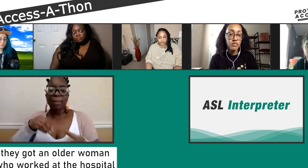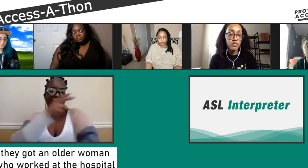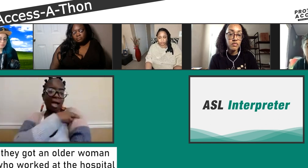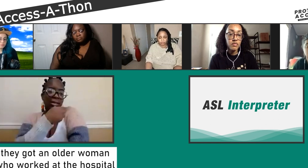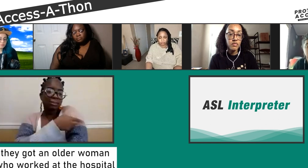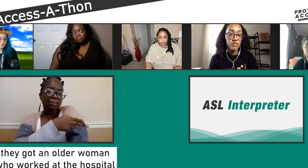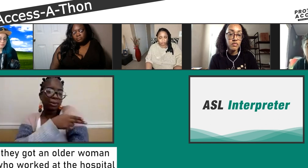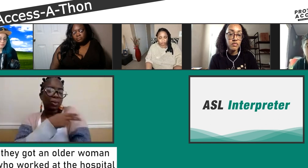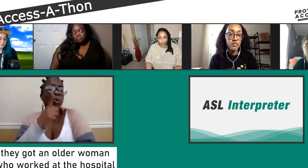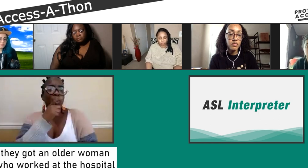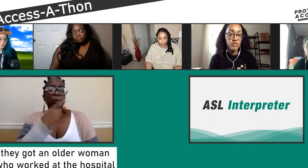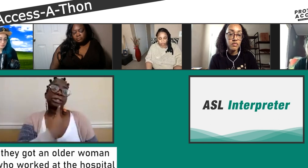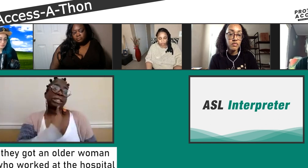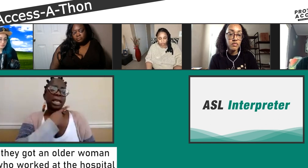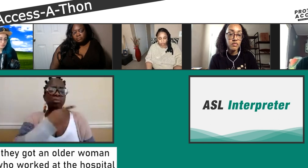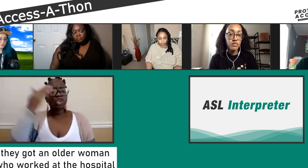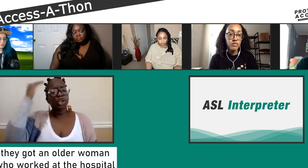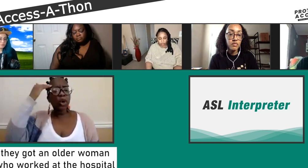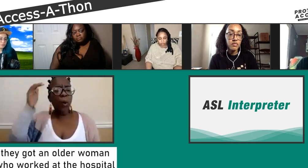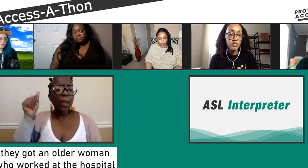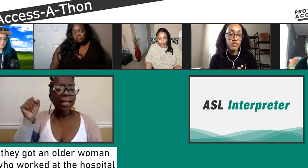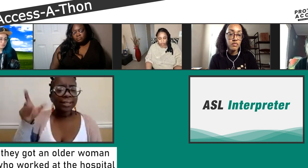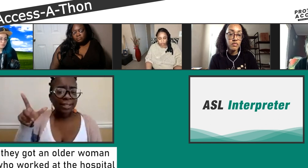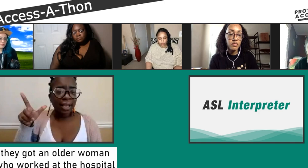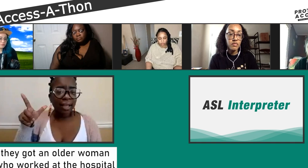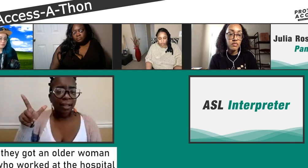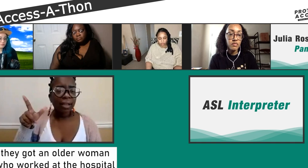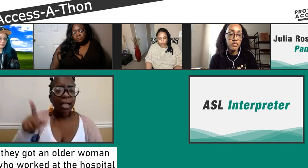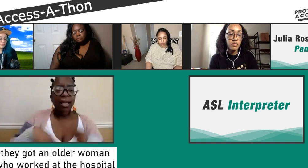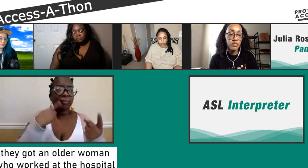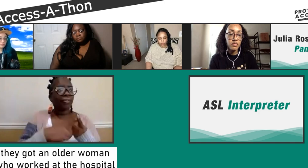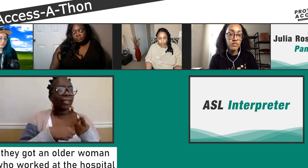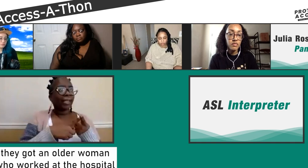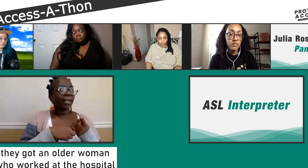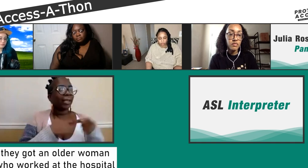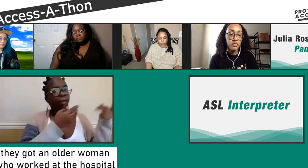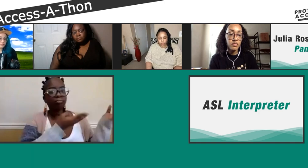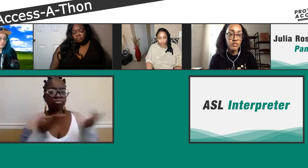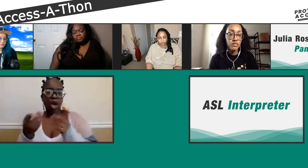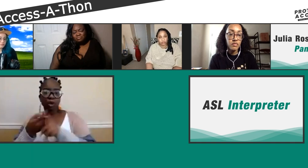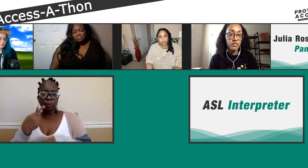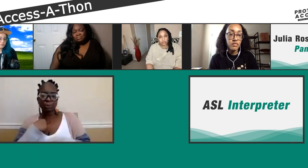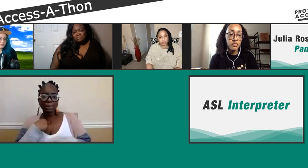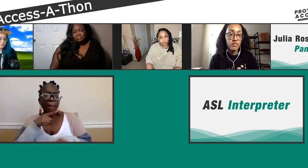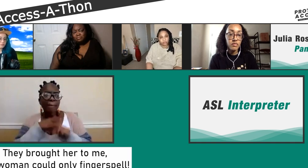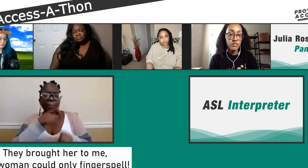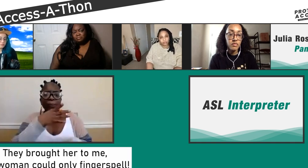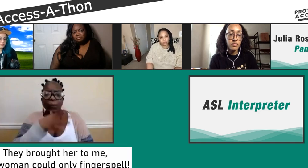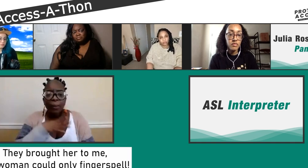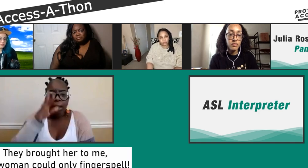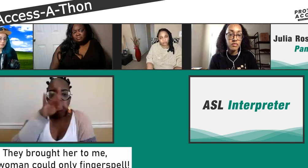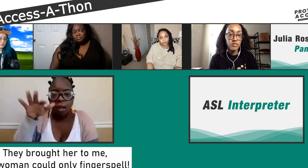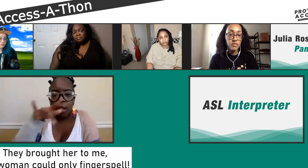getting someone, they just went in to go get an older woman that says, oh, I know ASL. But when she started to